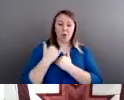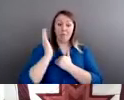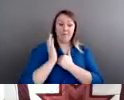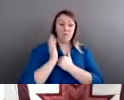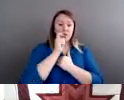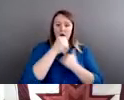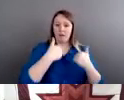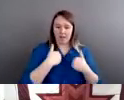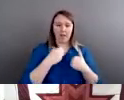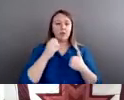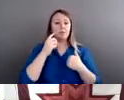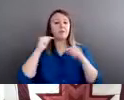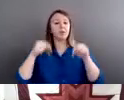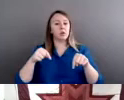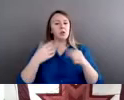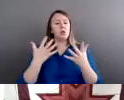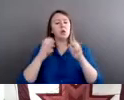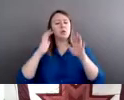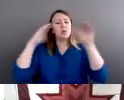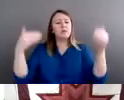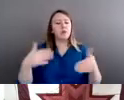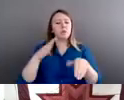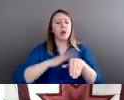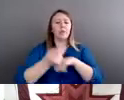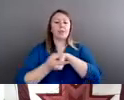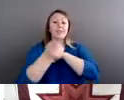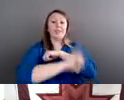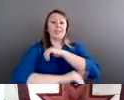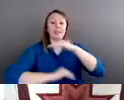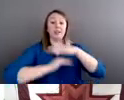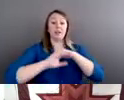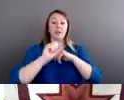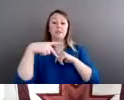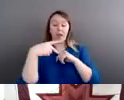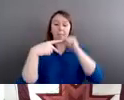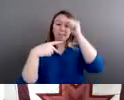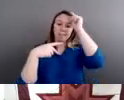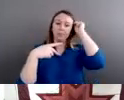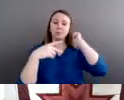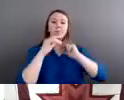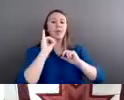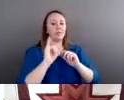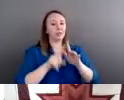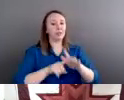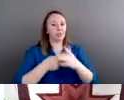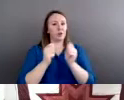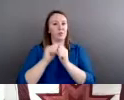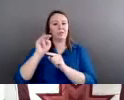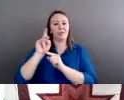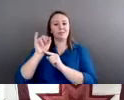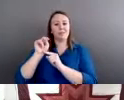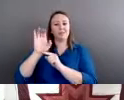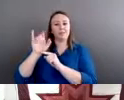sentencing cap that originated with the Indian Civil Rights Act. So initially, when it was